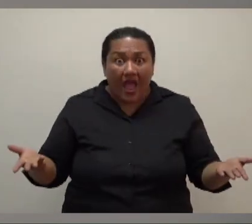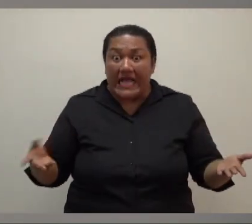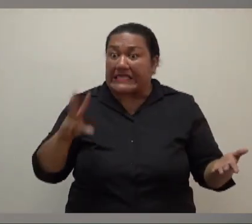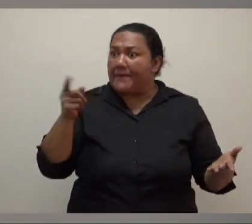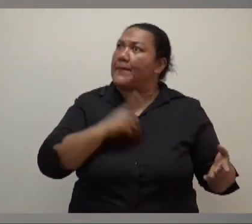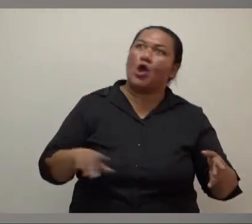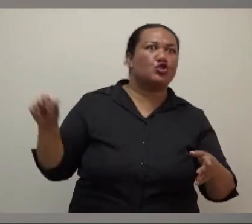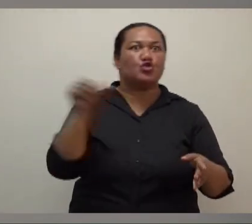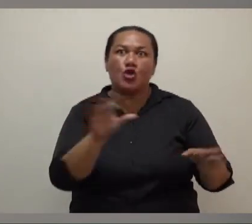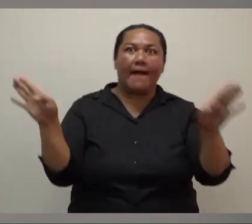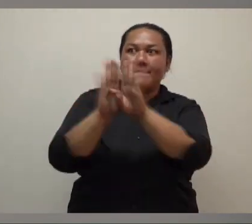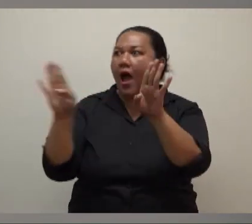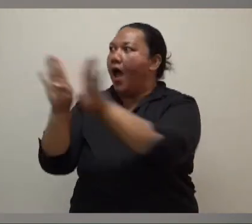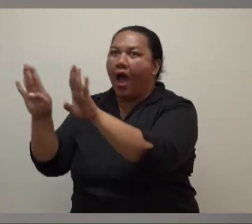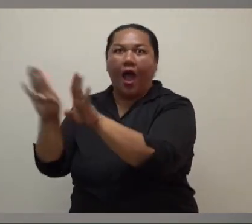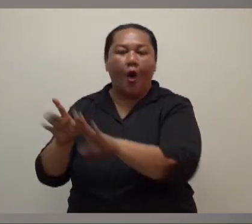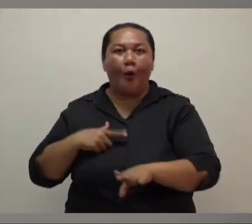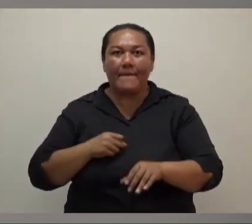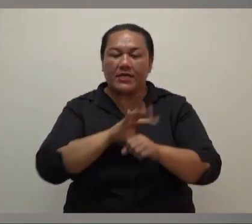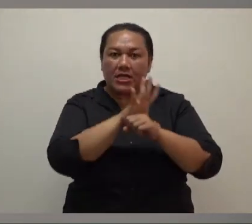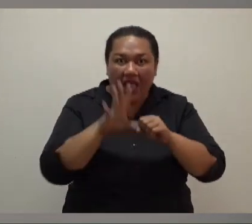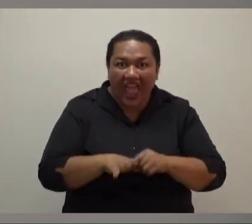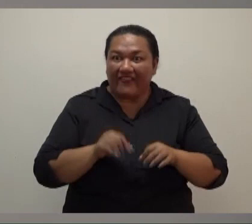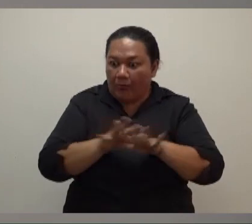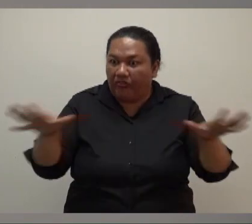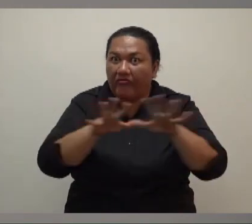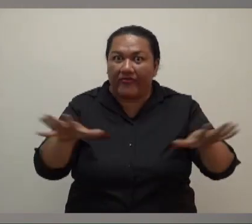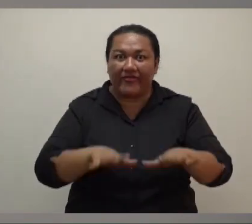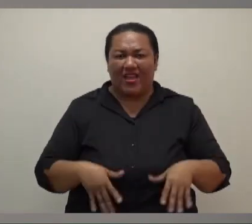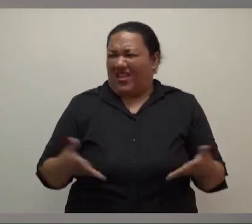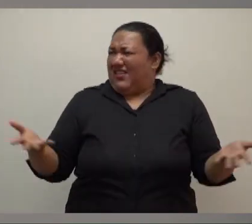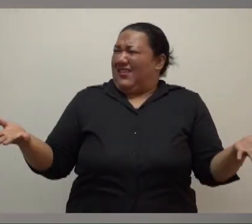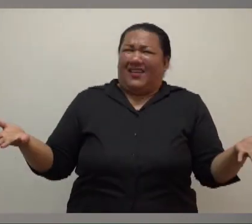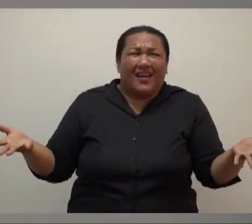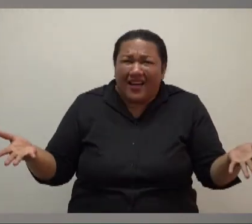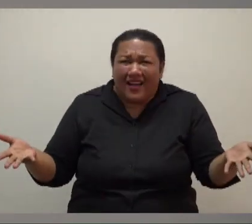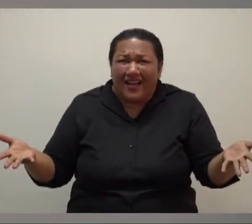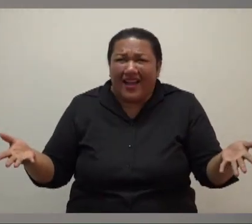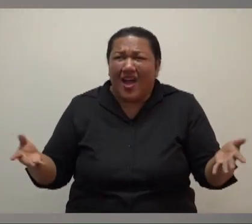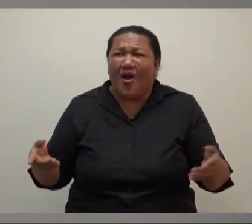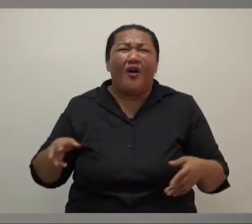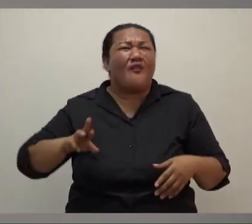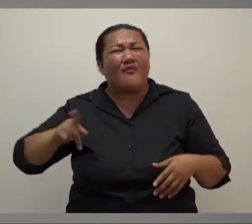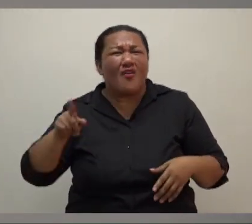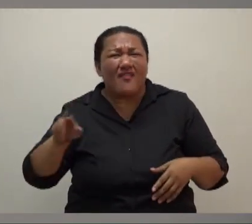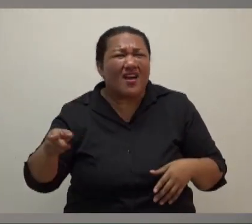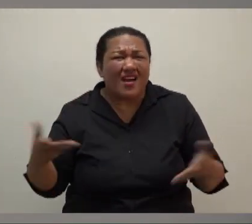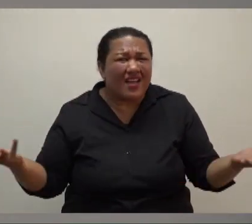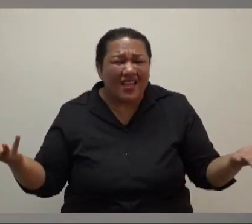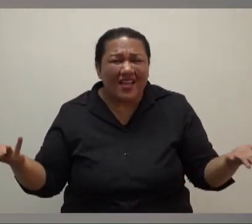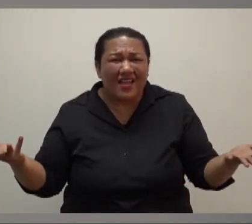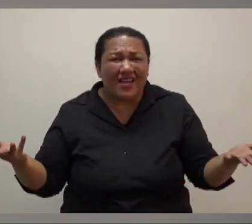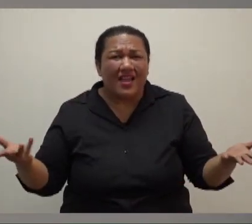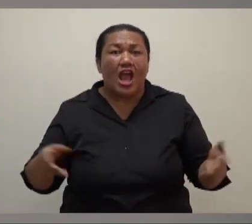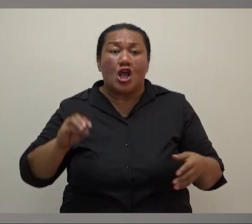at the big picture rather than getting up in the small skirmishes that people try and create, whether they're politicians or journalists or wherever else they are or people of different